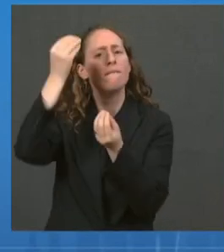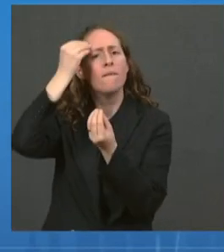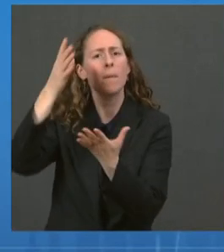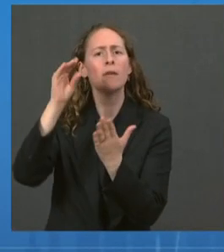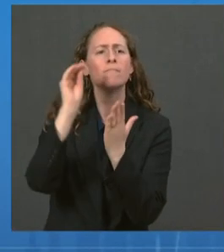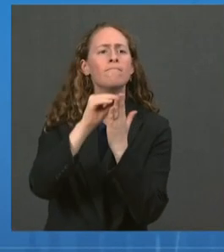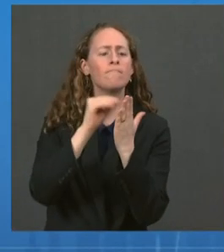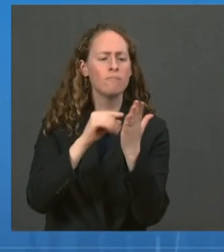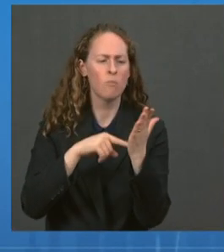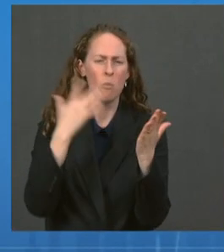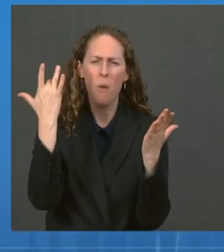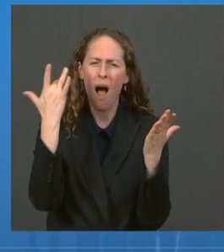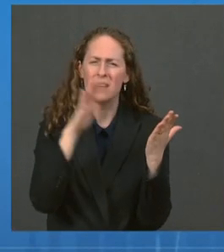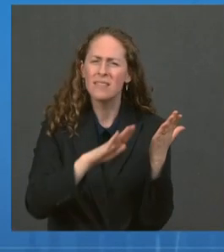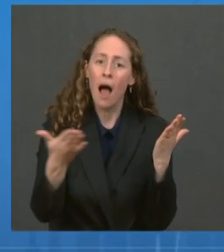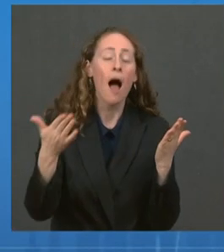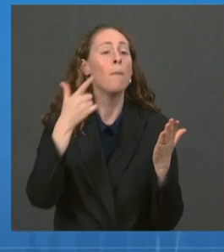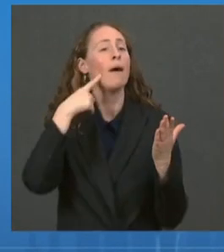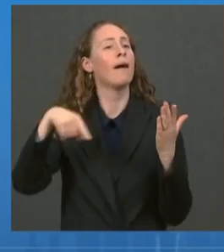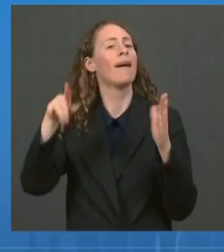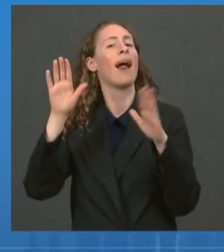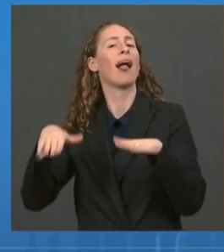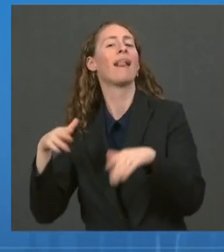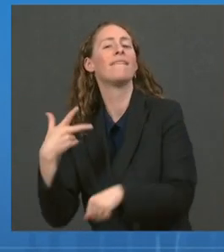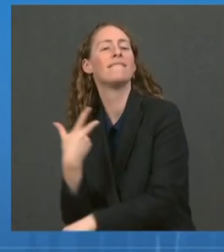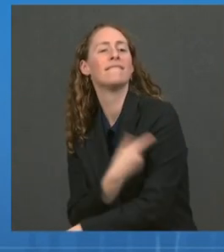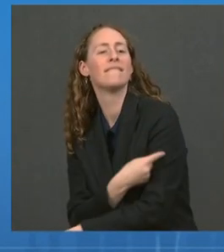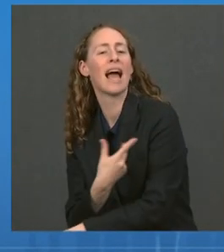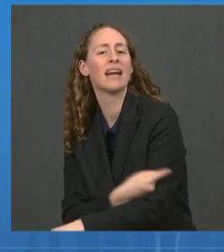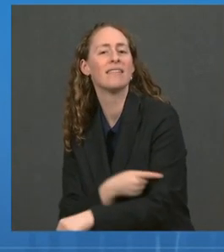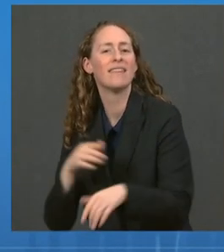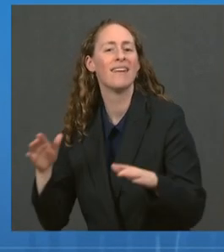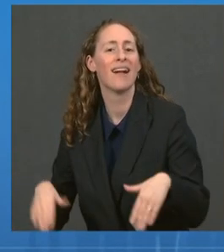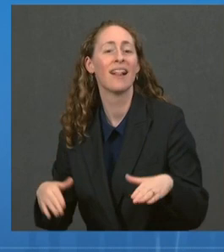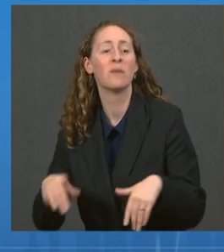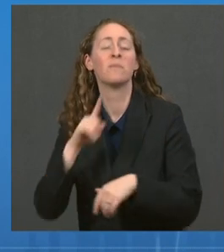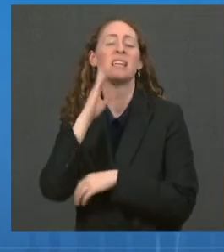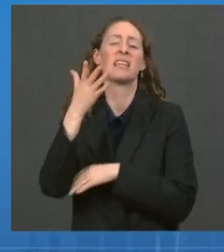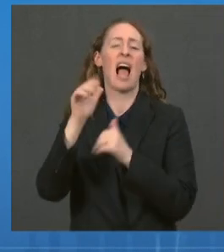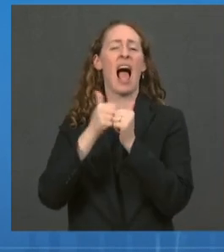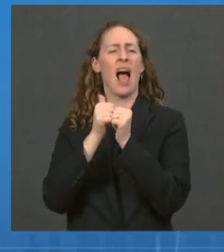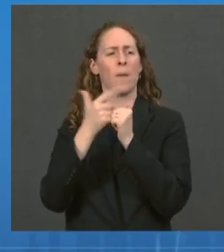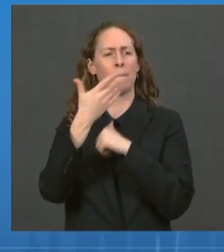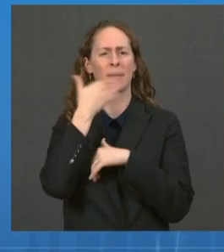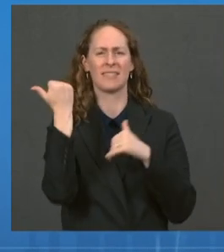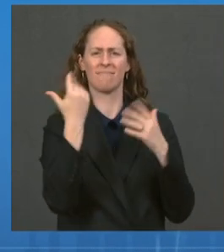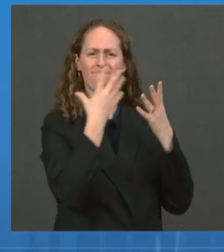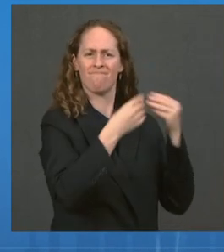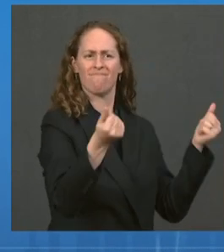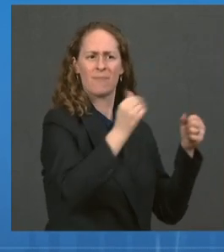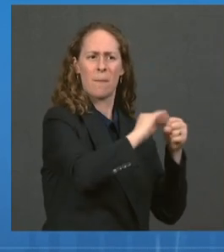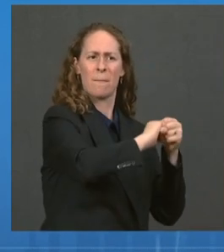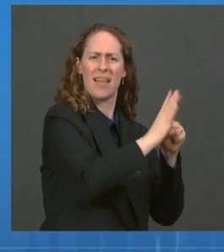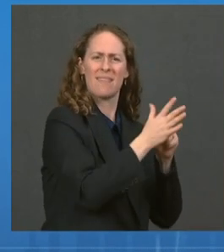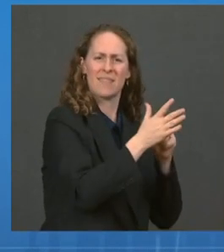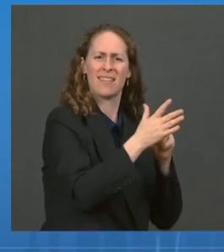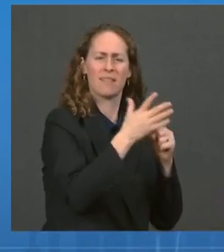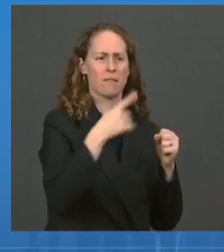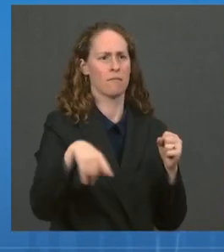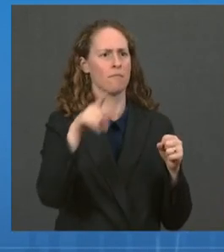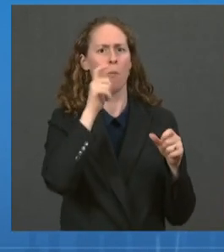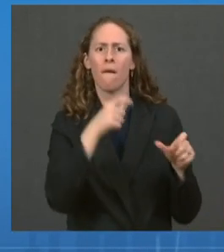Vaccination provides the best possible protection against COVID-19 infection, severe disease, hospitalization, and death.